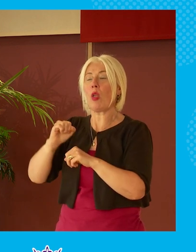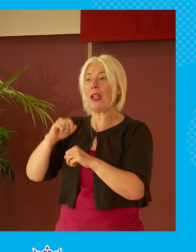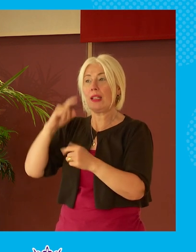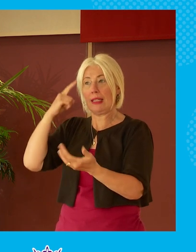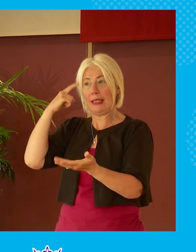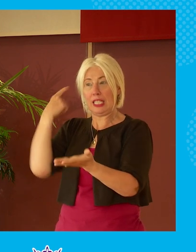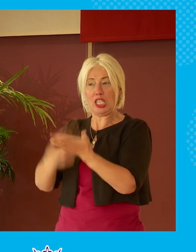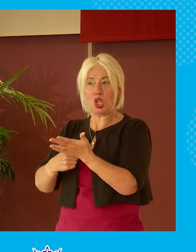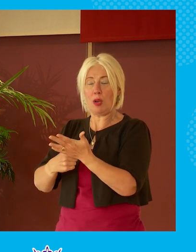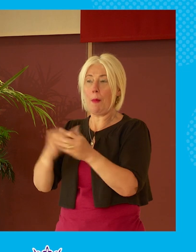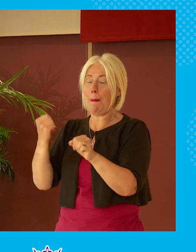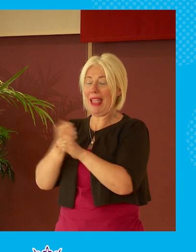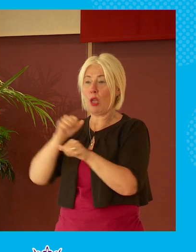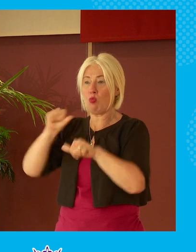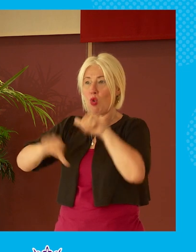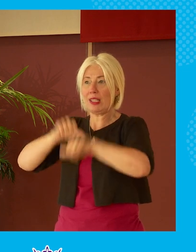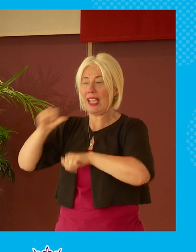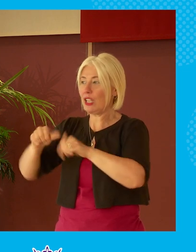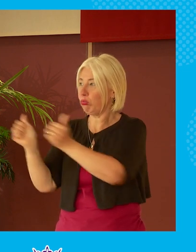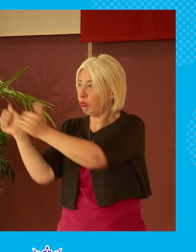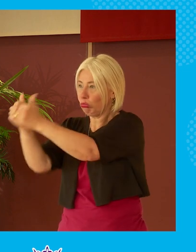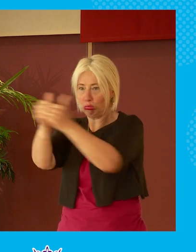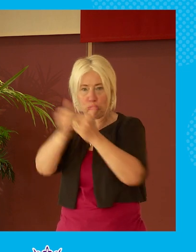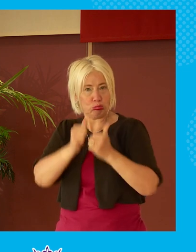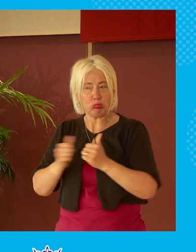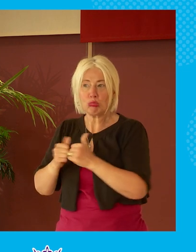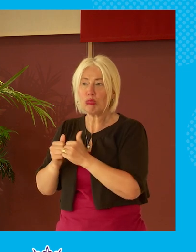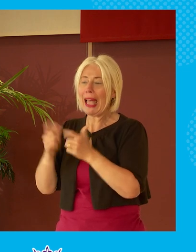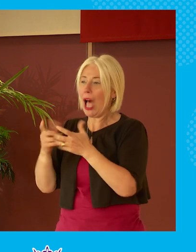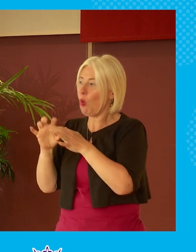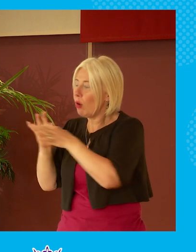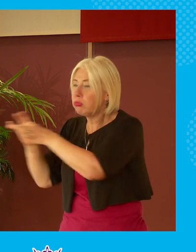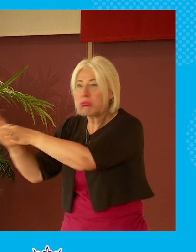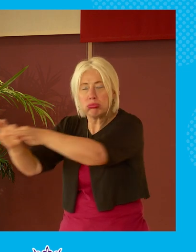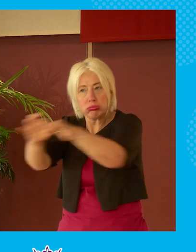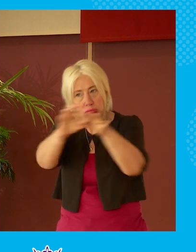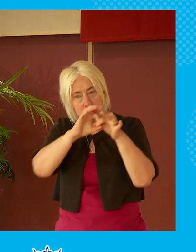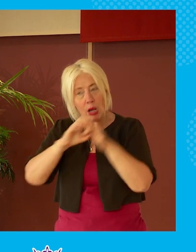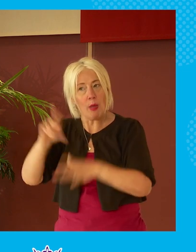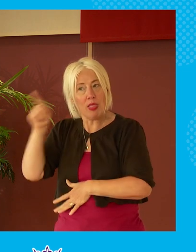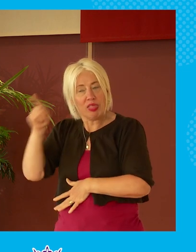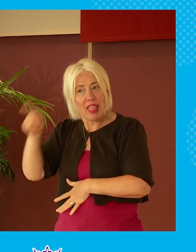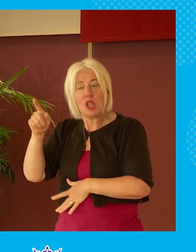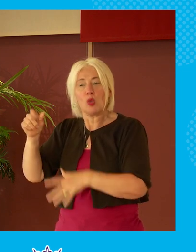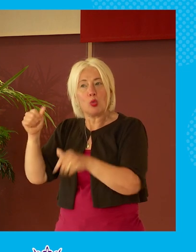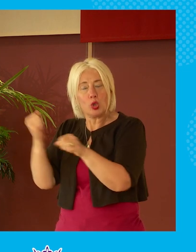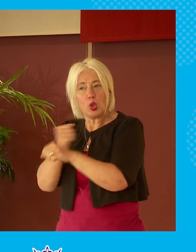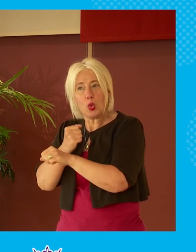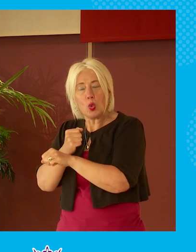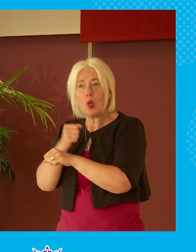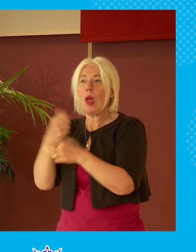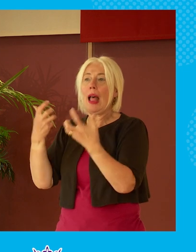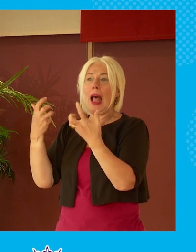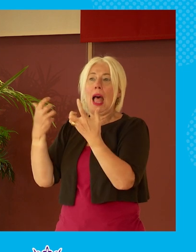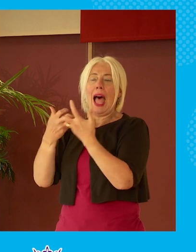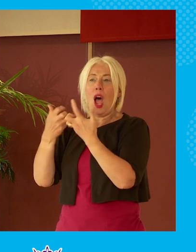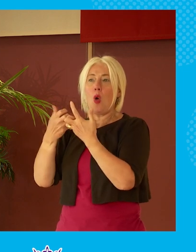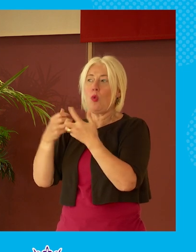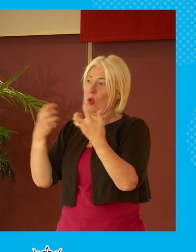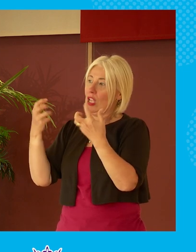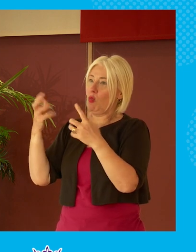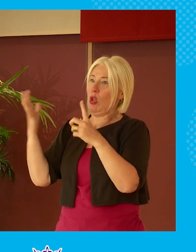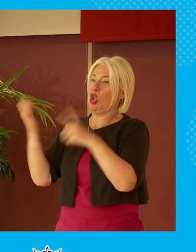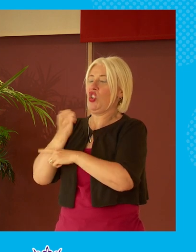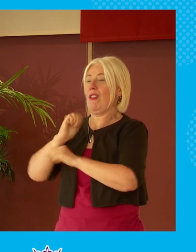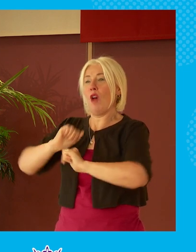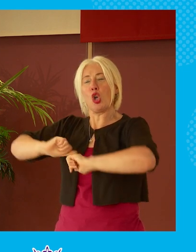making process where basically it works much more collegiately much more it works works to effectively get to a good decision